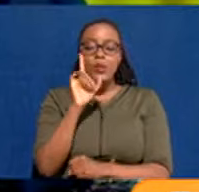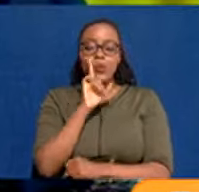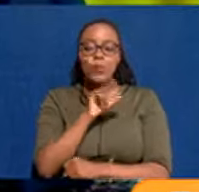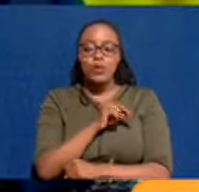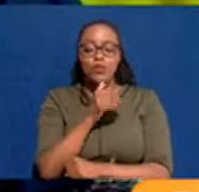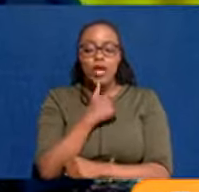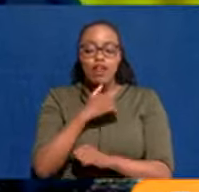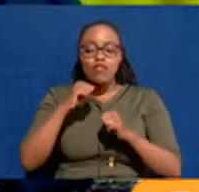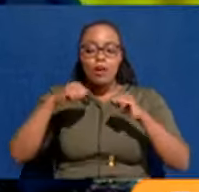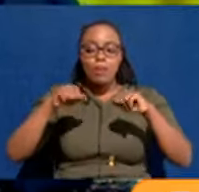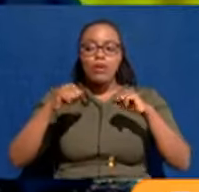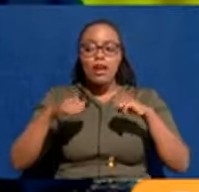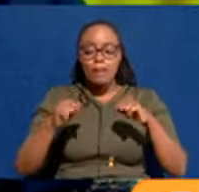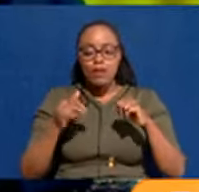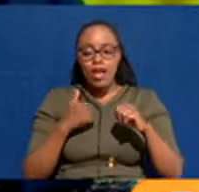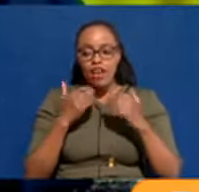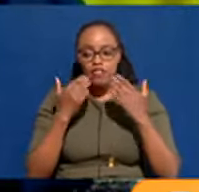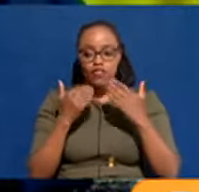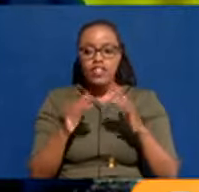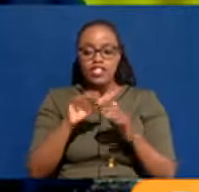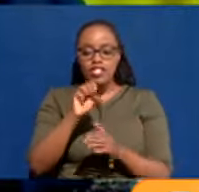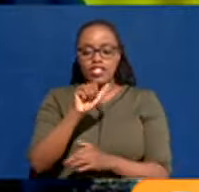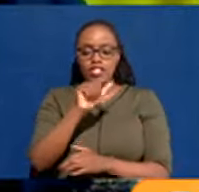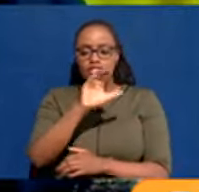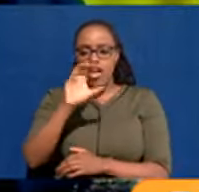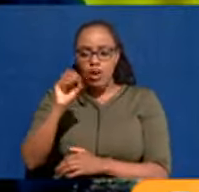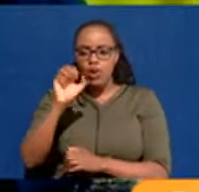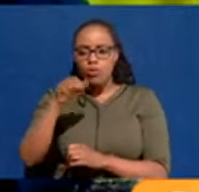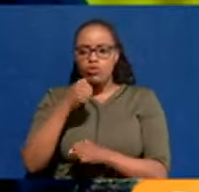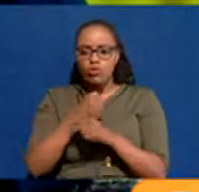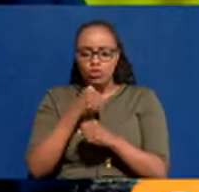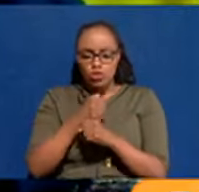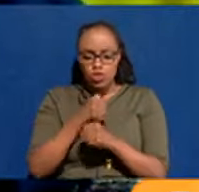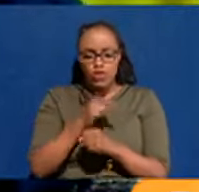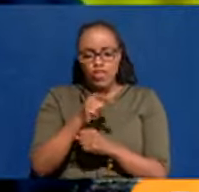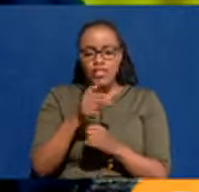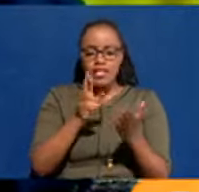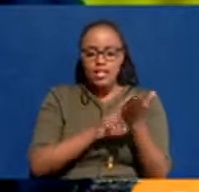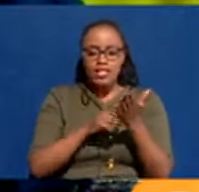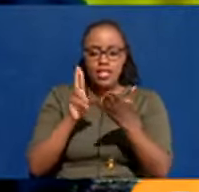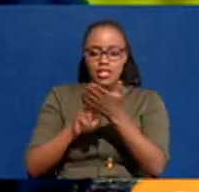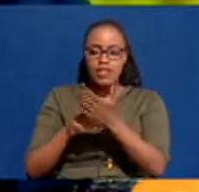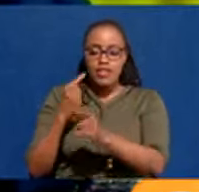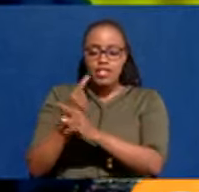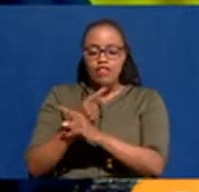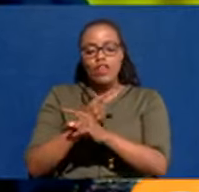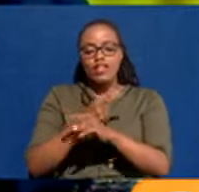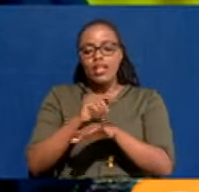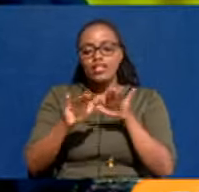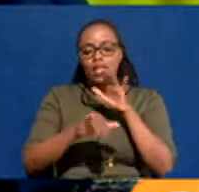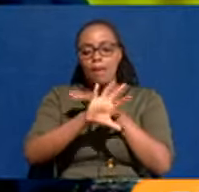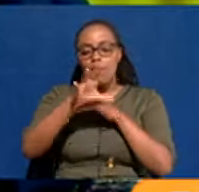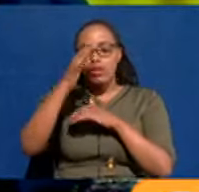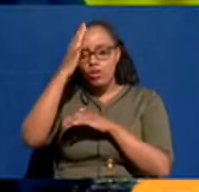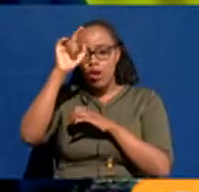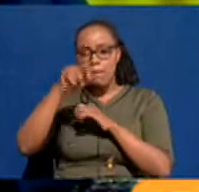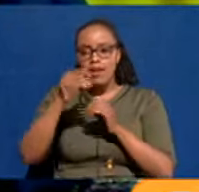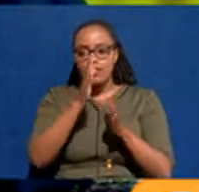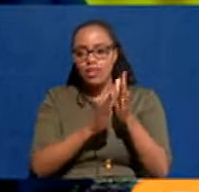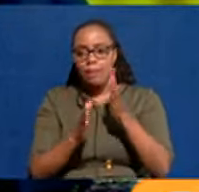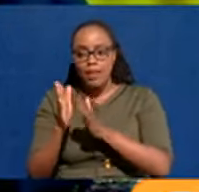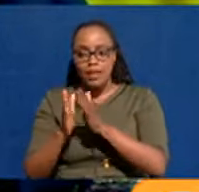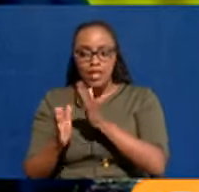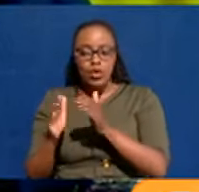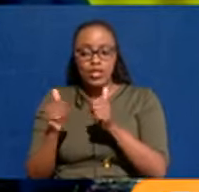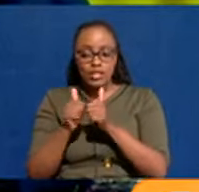registered Boda Boda's in two circles. We're able to know there's a circle registered in this or this other sub-county because you must be organized to be recognized.